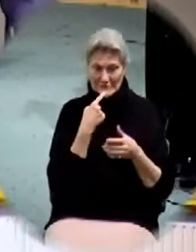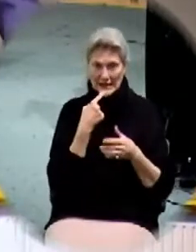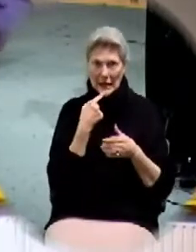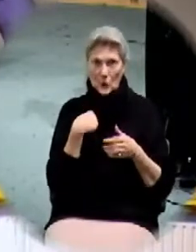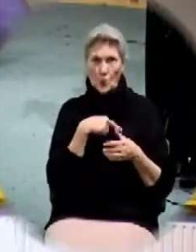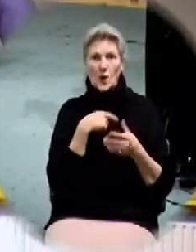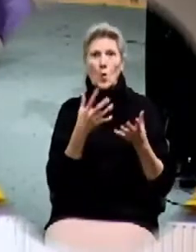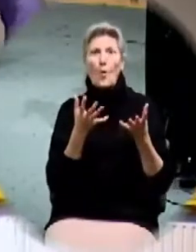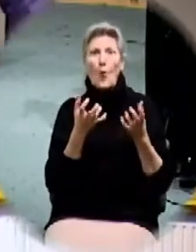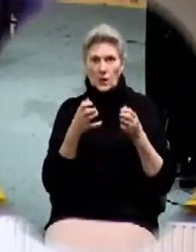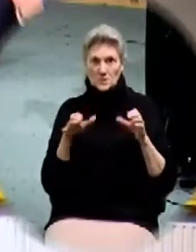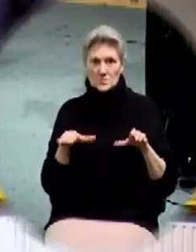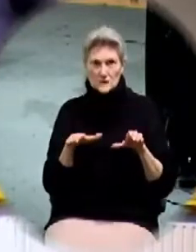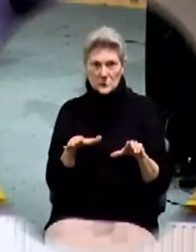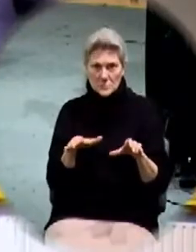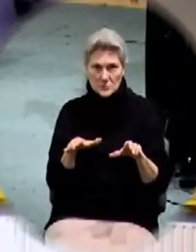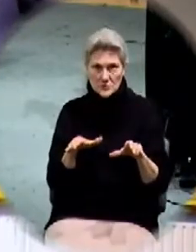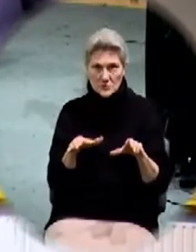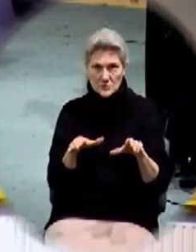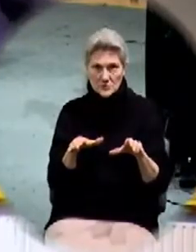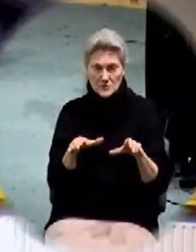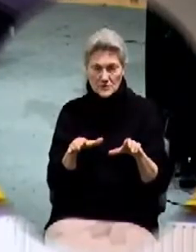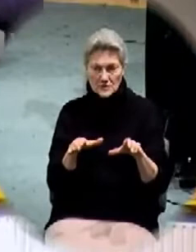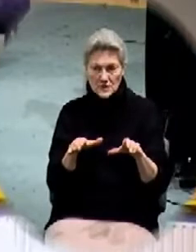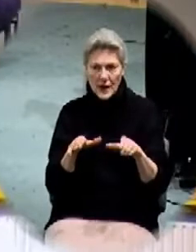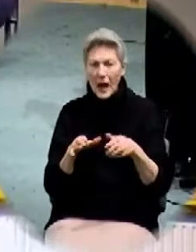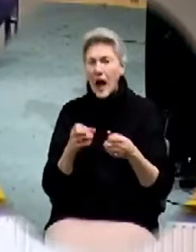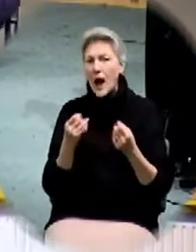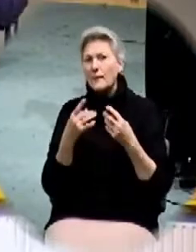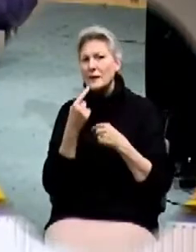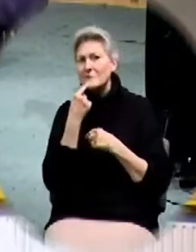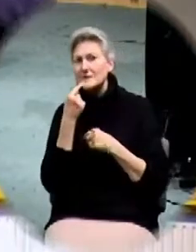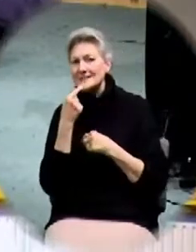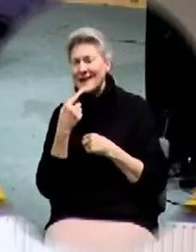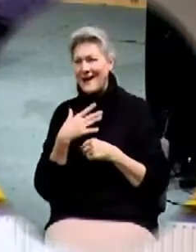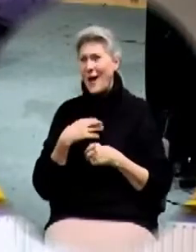How many people have ever said, boy, I want to lose weight?